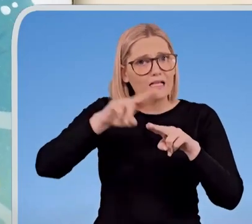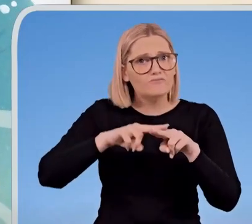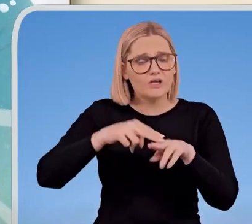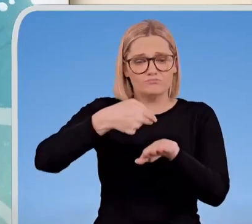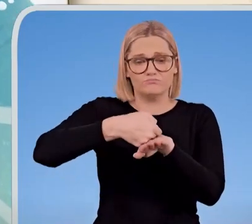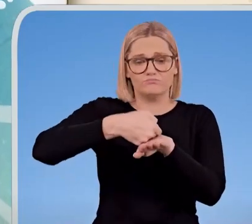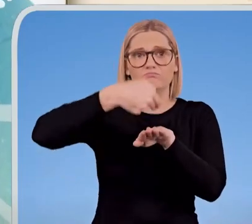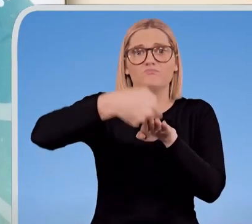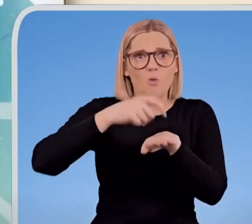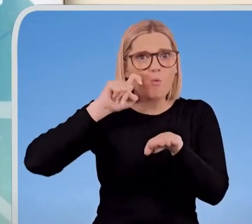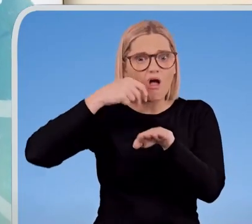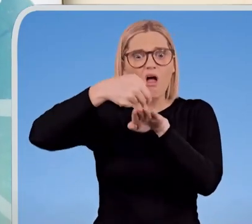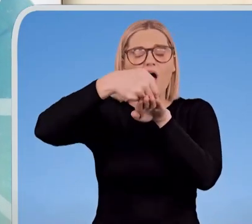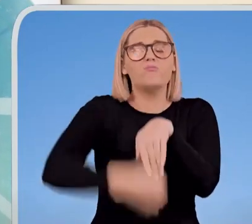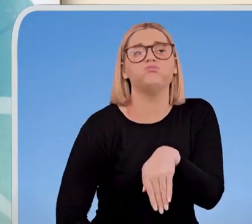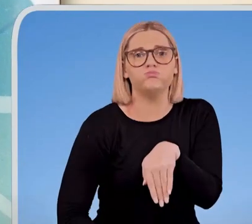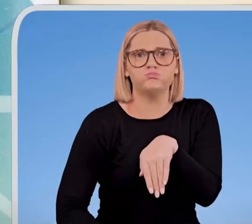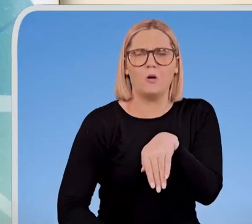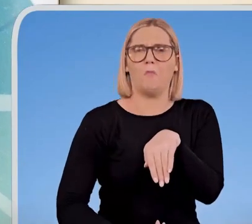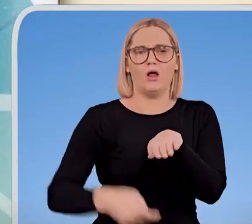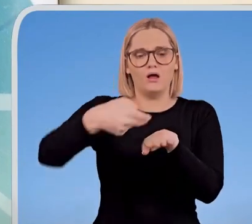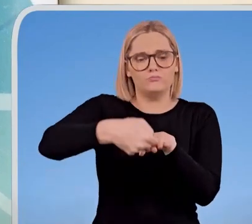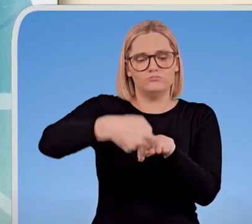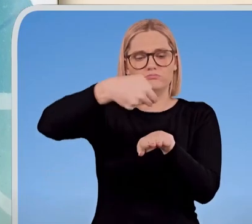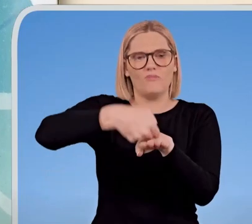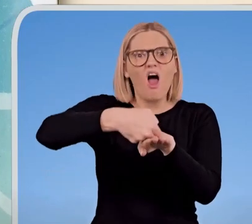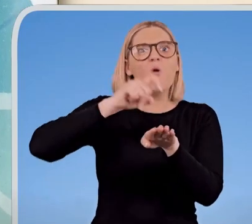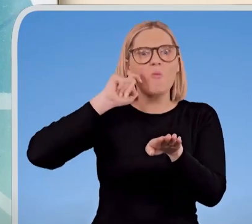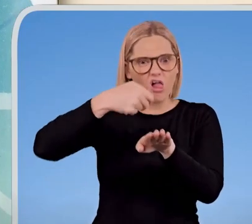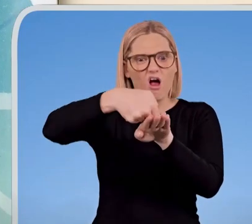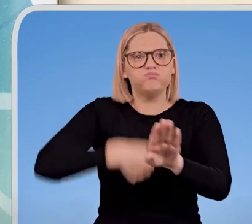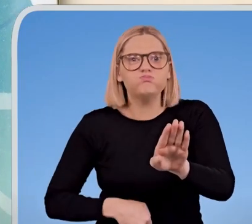If you lie too far back, your board will slip off the wave and you will stop.